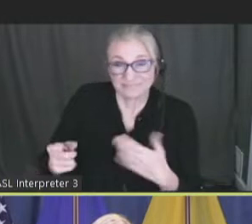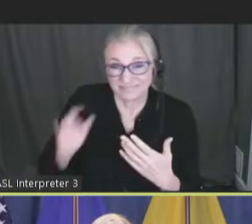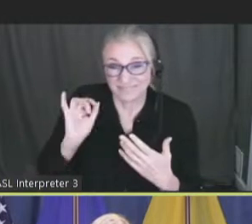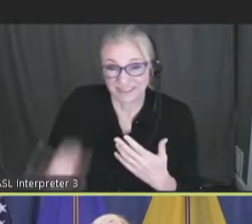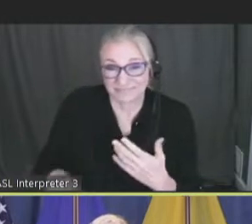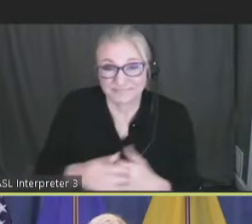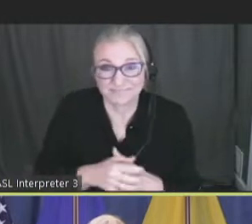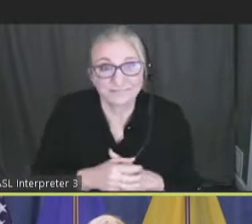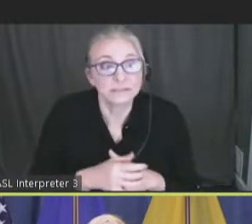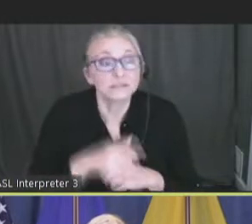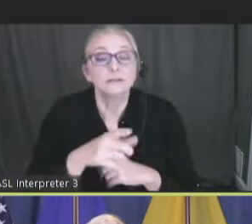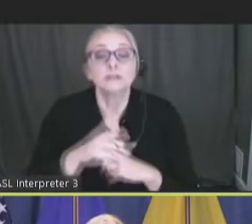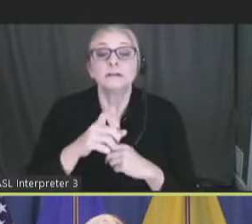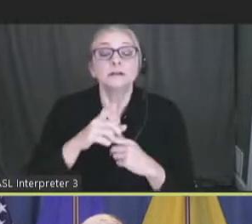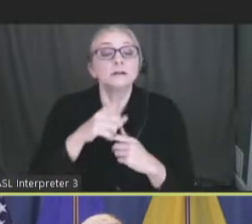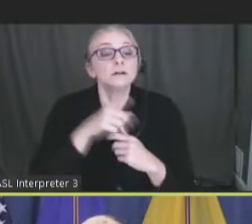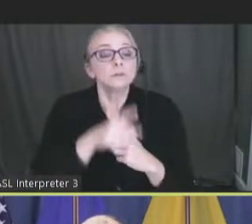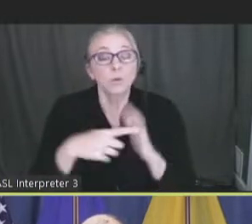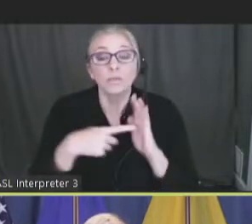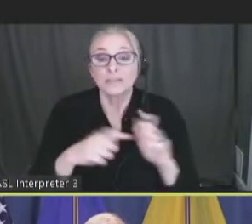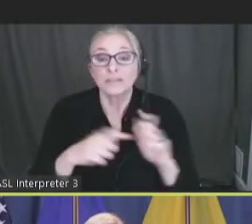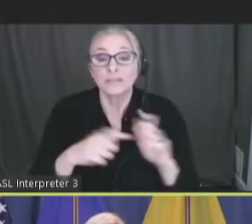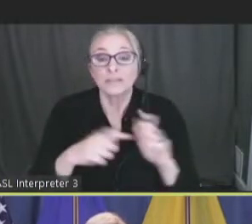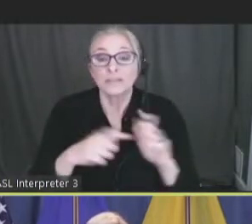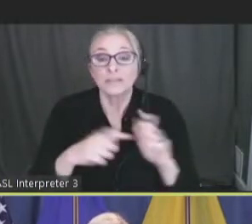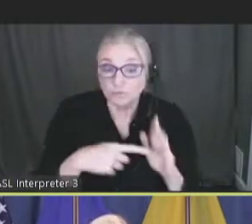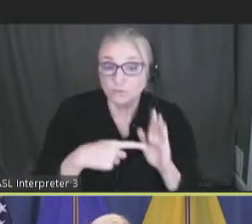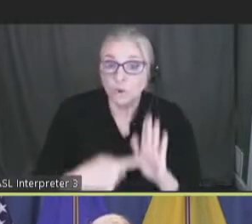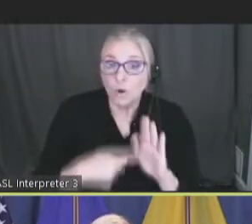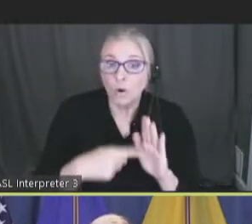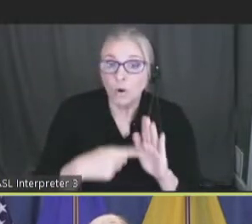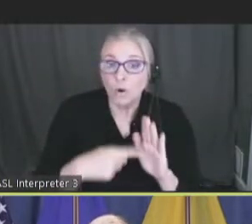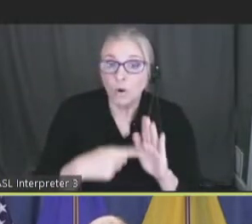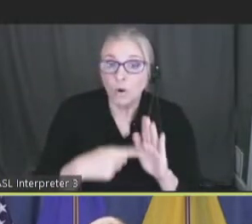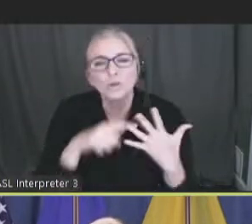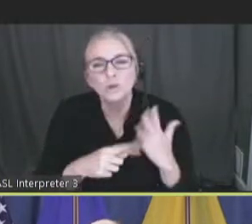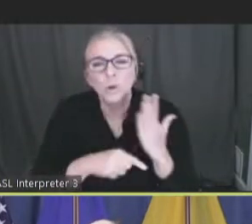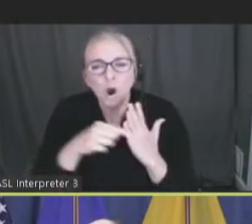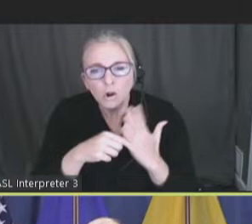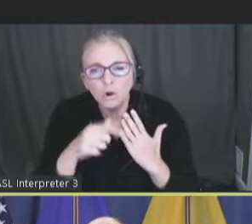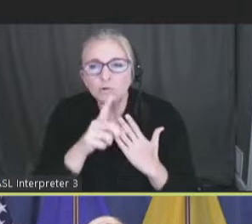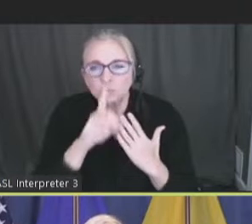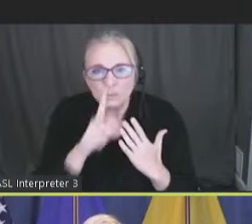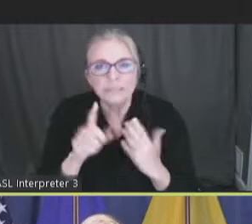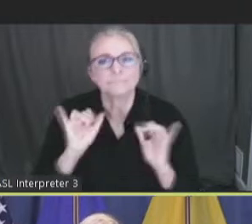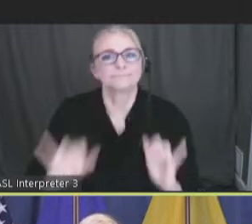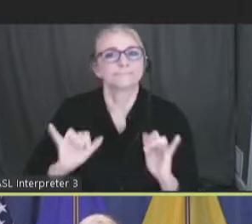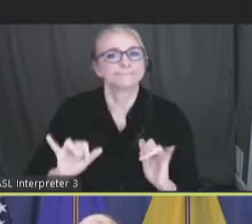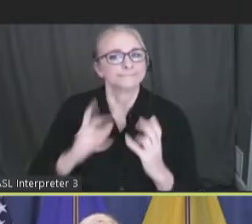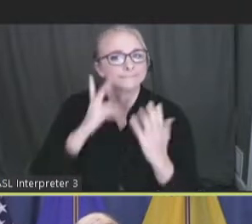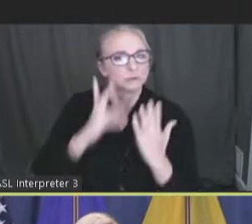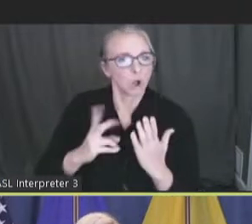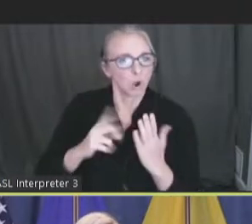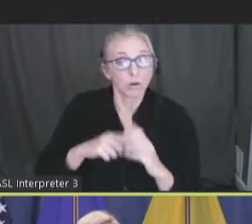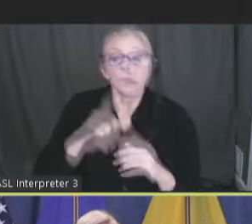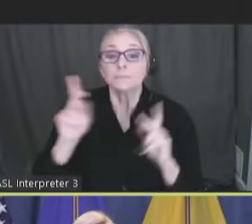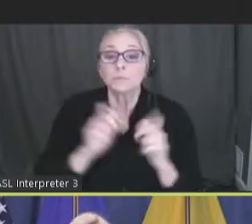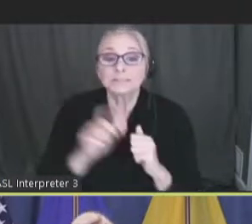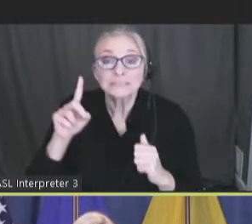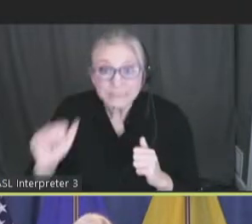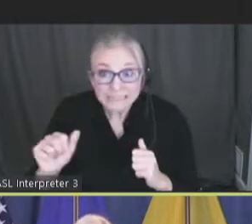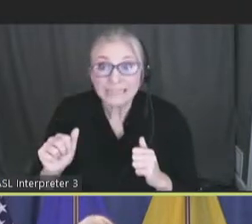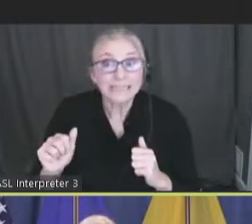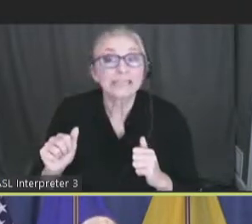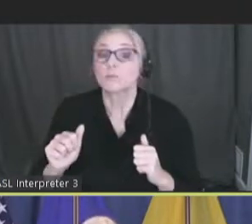So what I'm showing on this slide are headlines from a few articles really elevating that issue, where people with disabilities at the initial